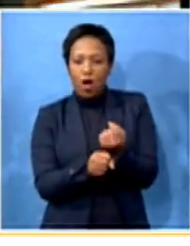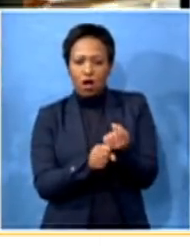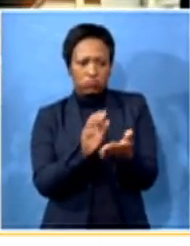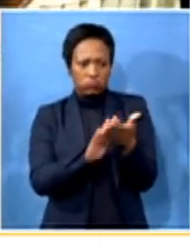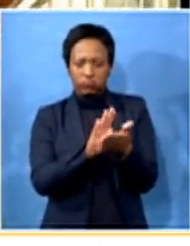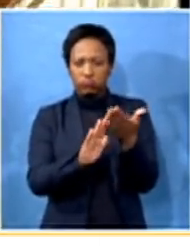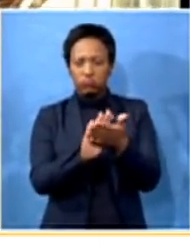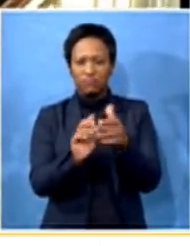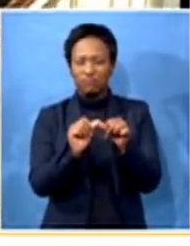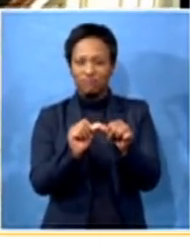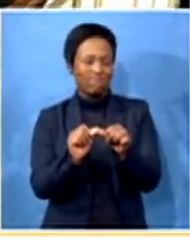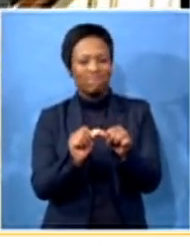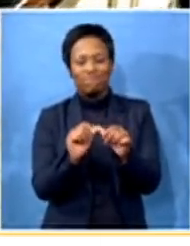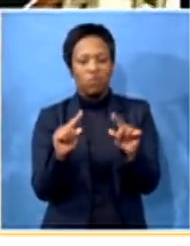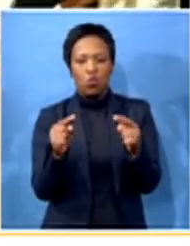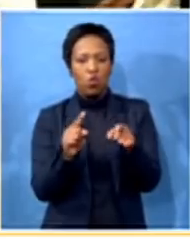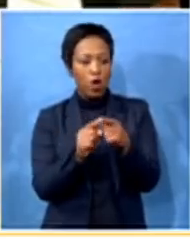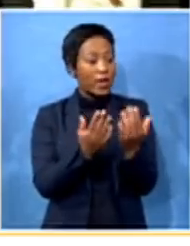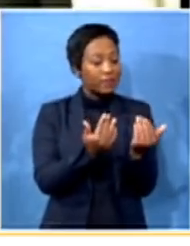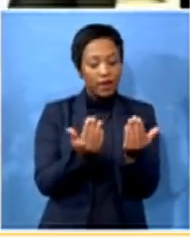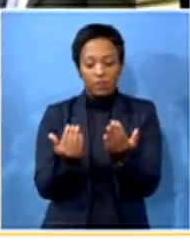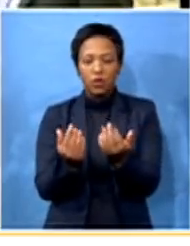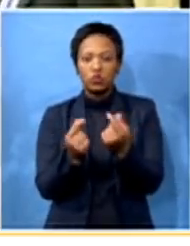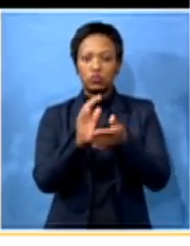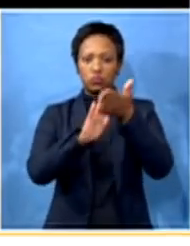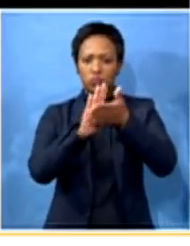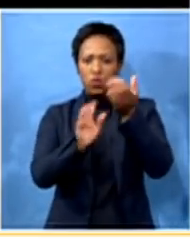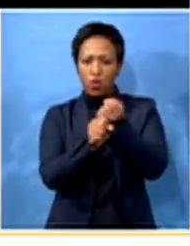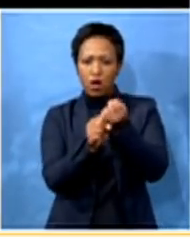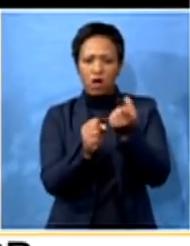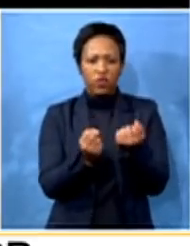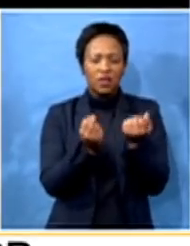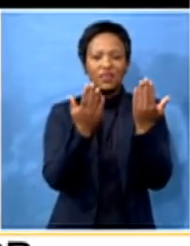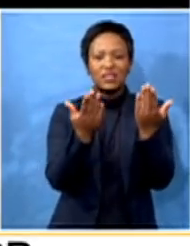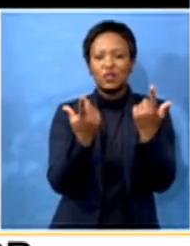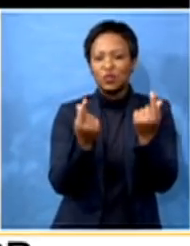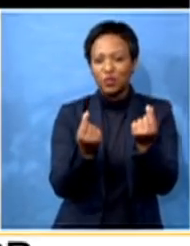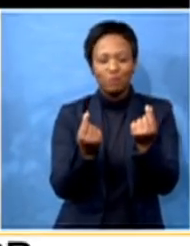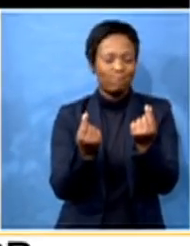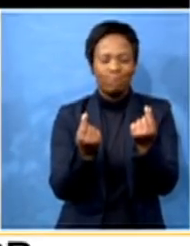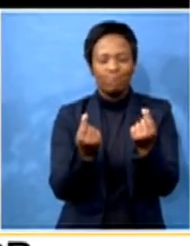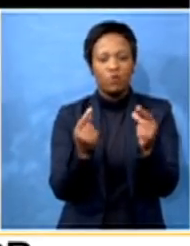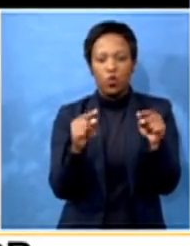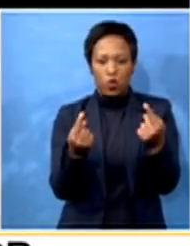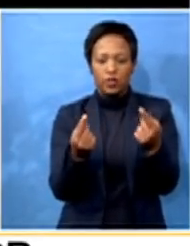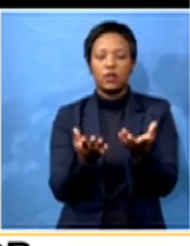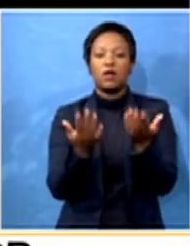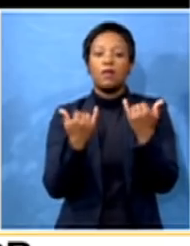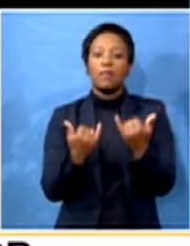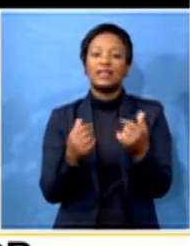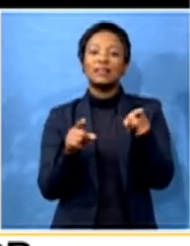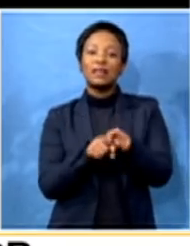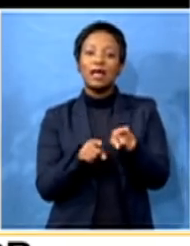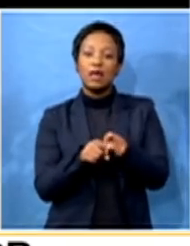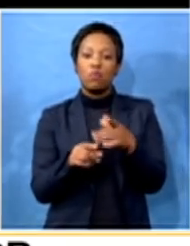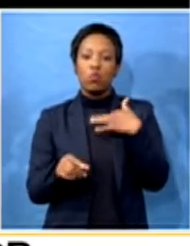direction, and the pace were expecting them to do service delivery issues. But secondly, related to that, the way internal